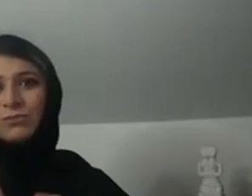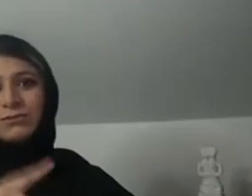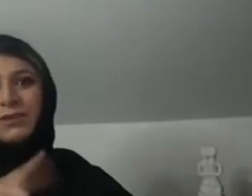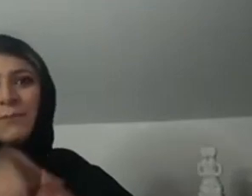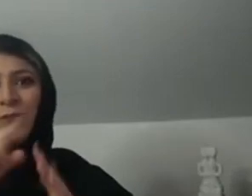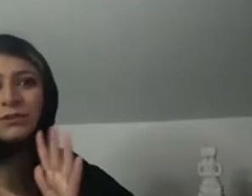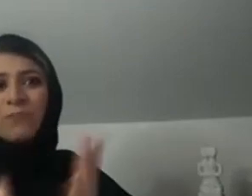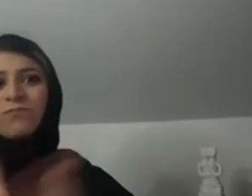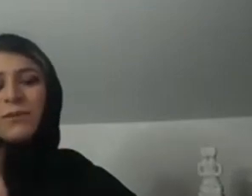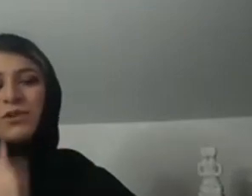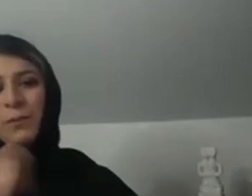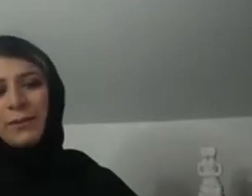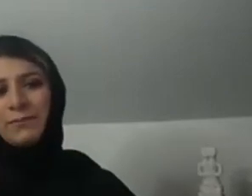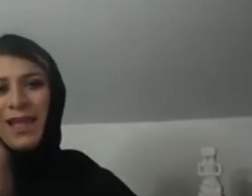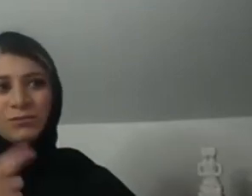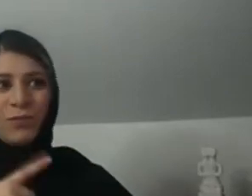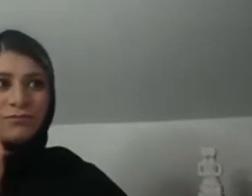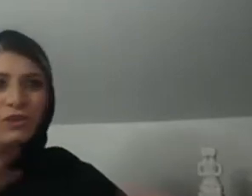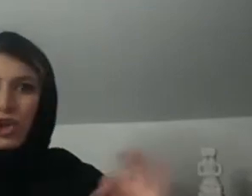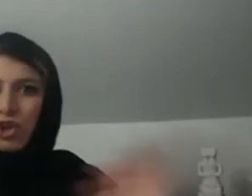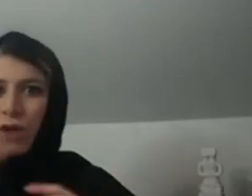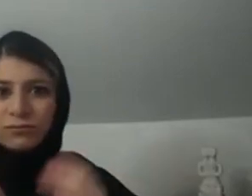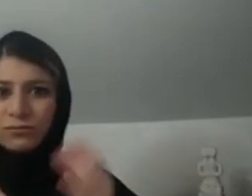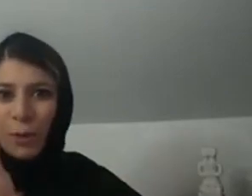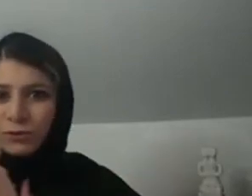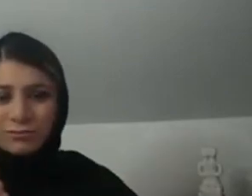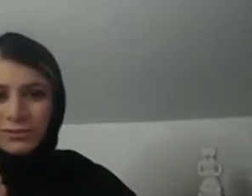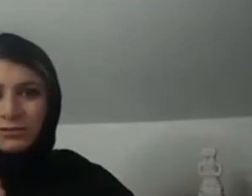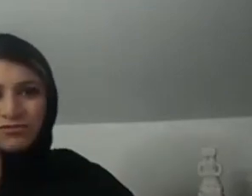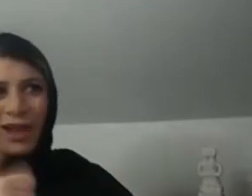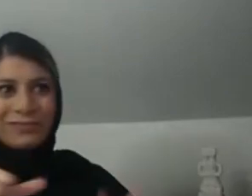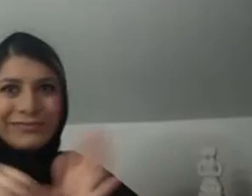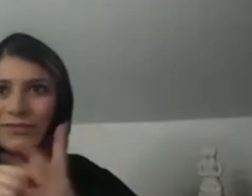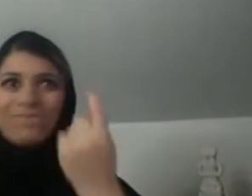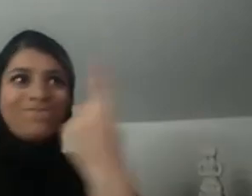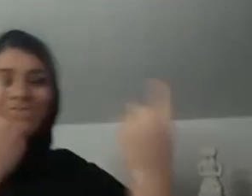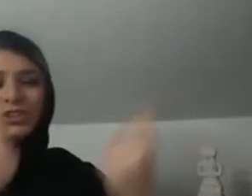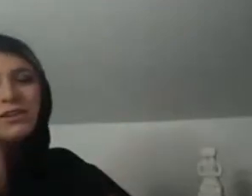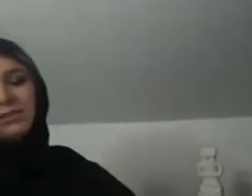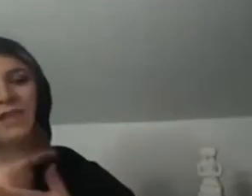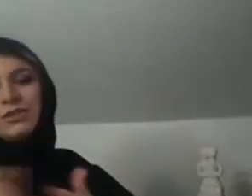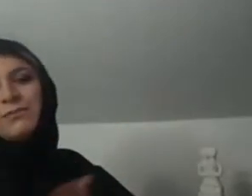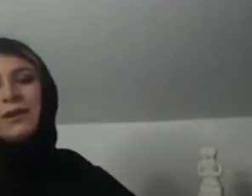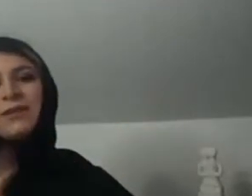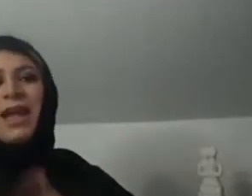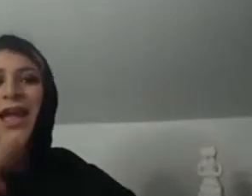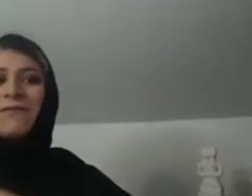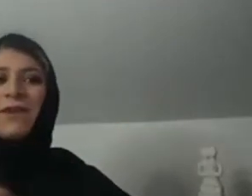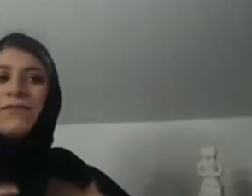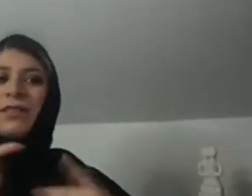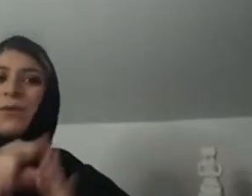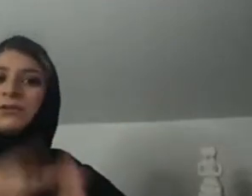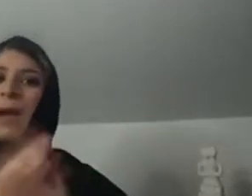your own hand in your pocket? I suppose you do. You pay for it yourself. If, if you don't create those opportunities